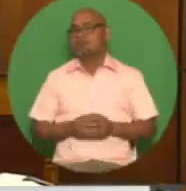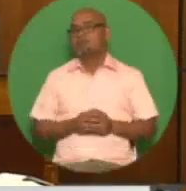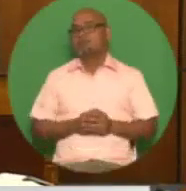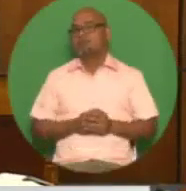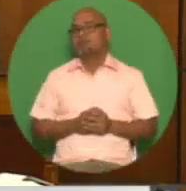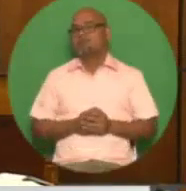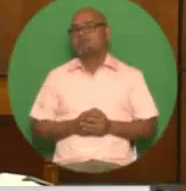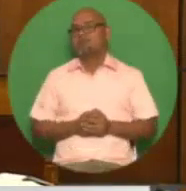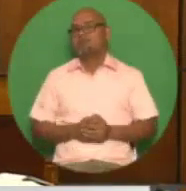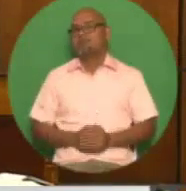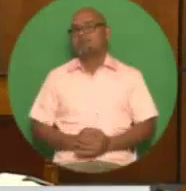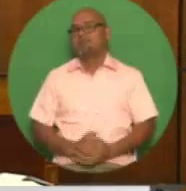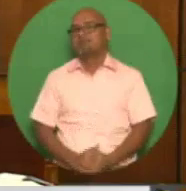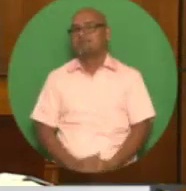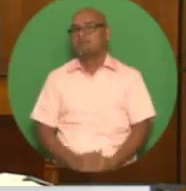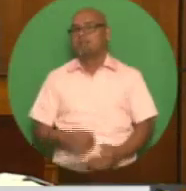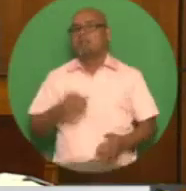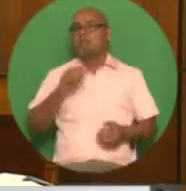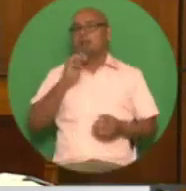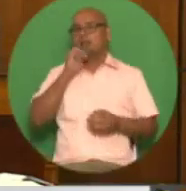minister of finance